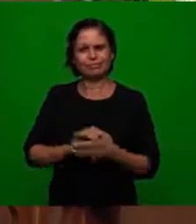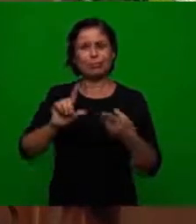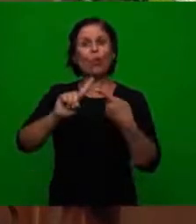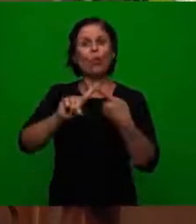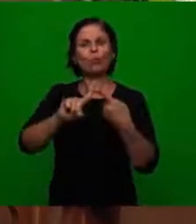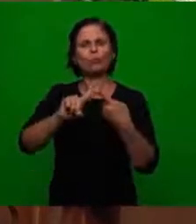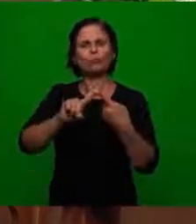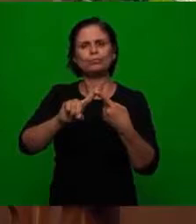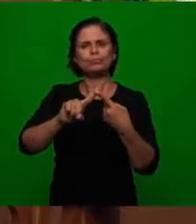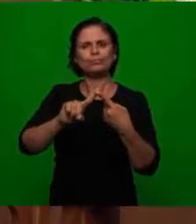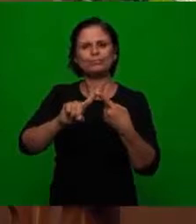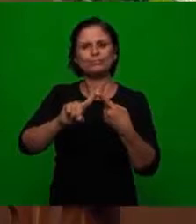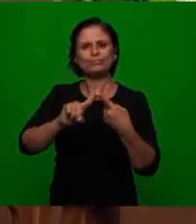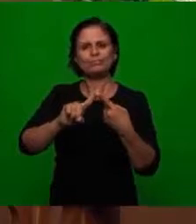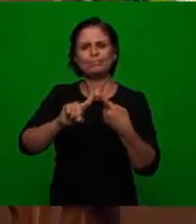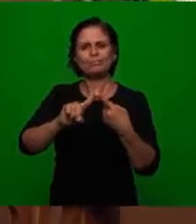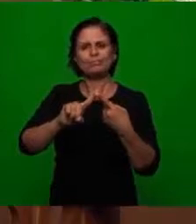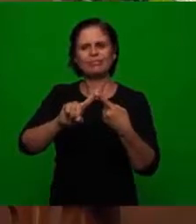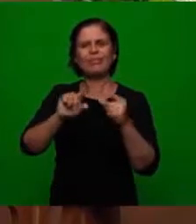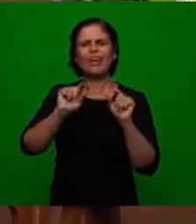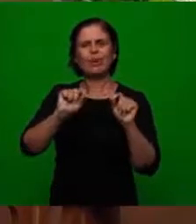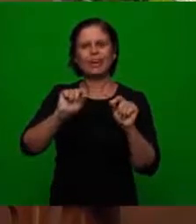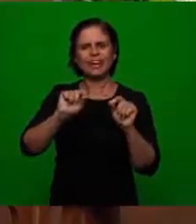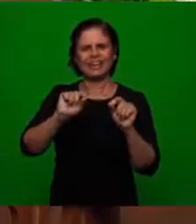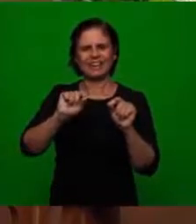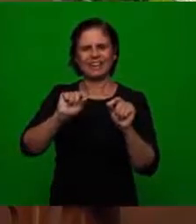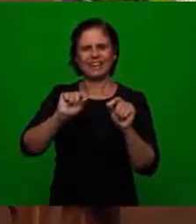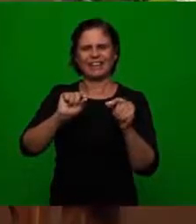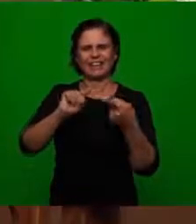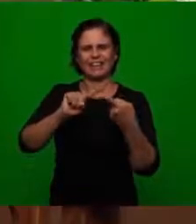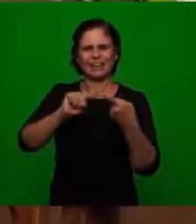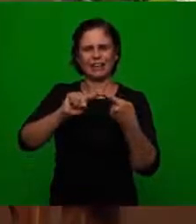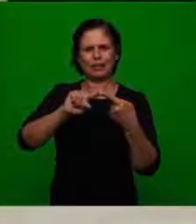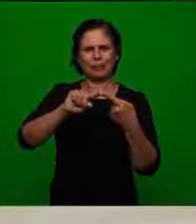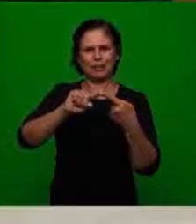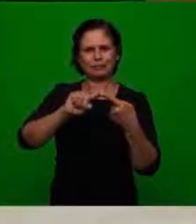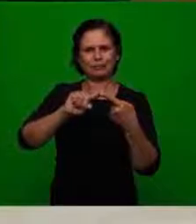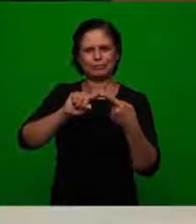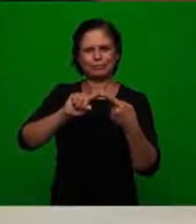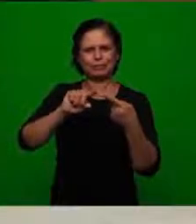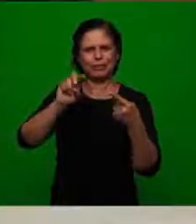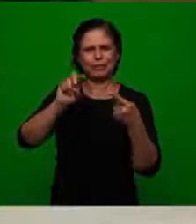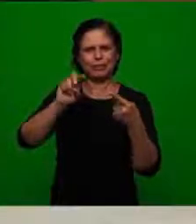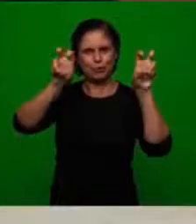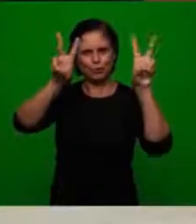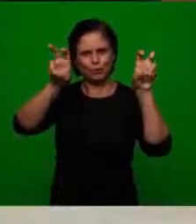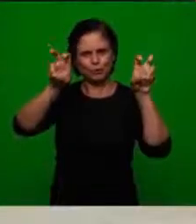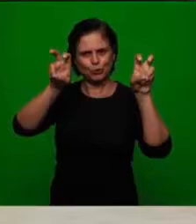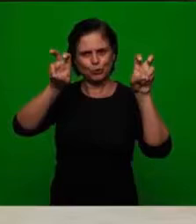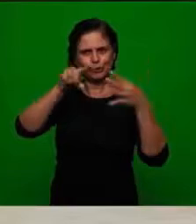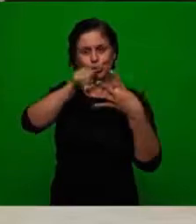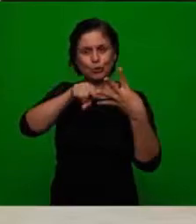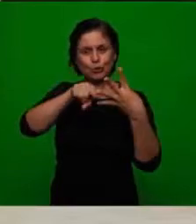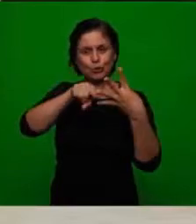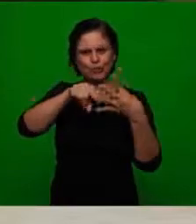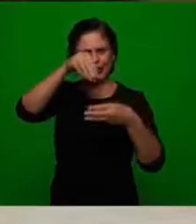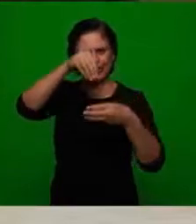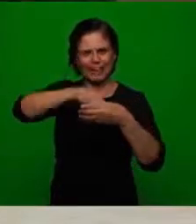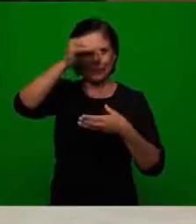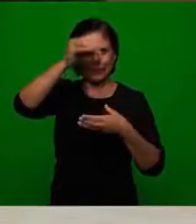school we going to pick up the one the first so the first the first topic that is